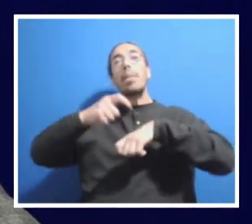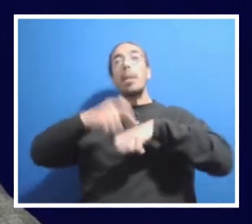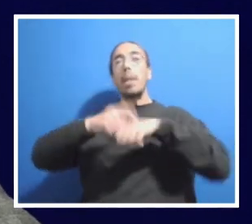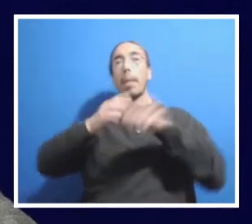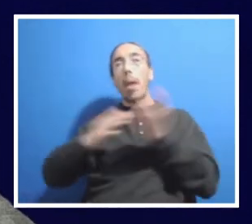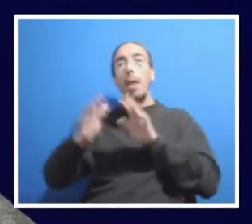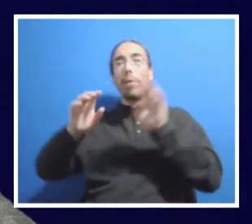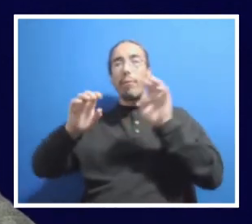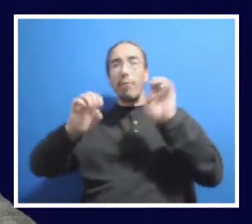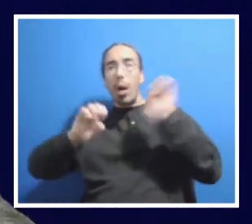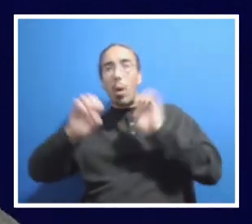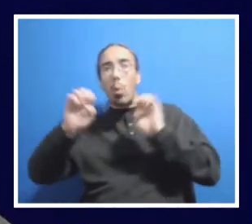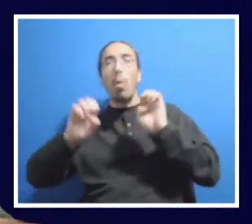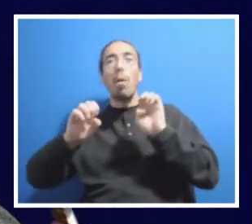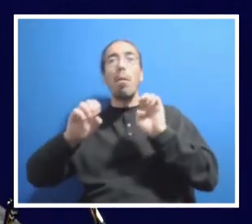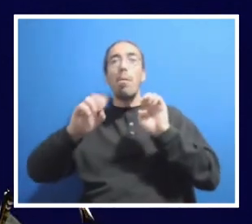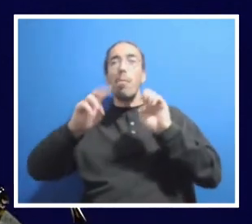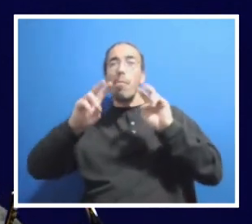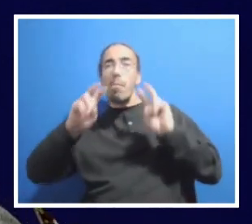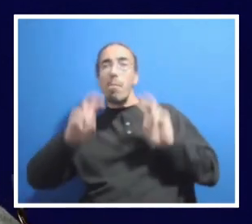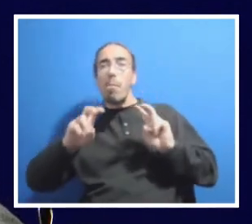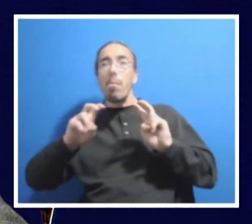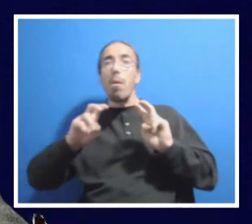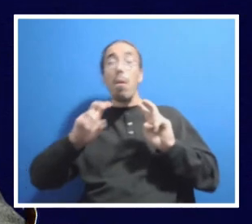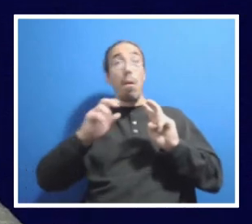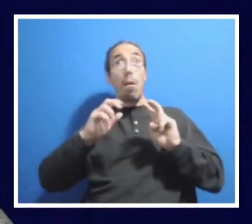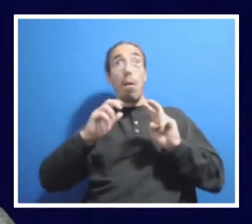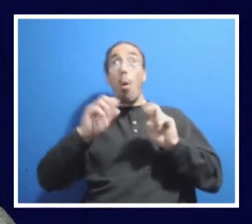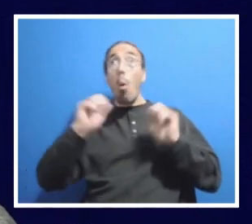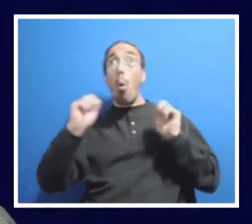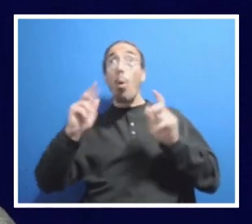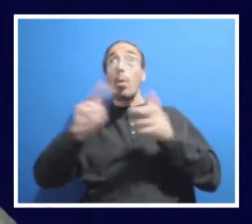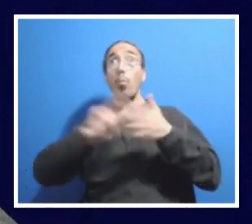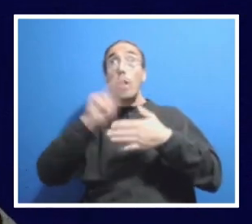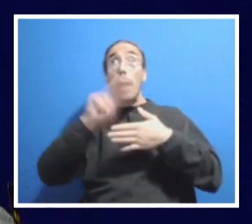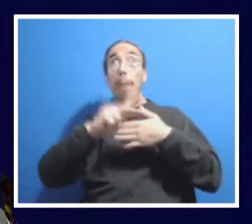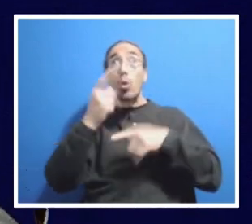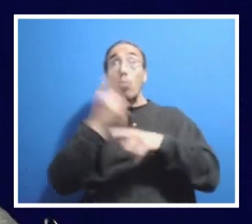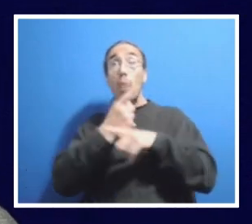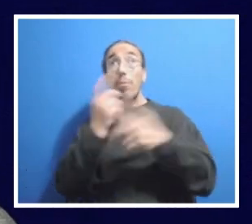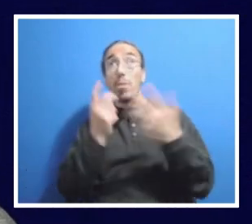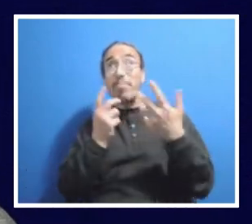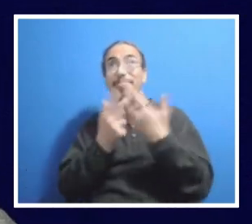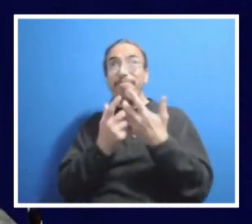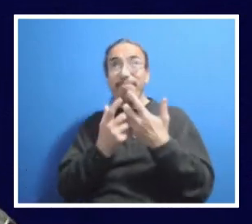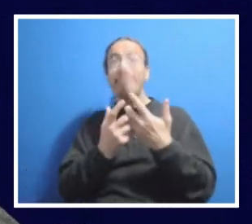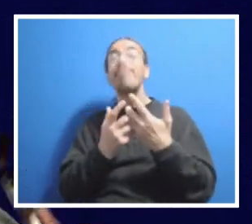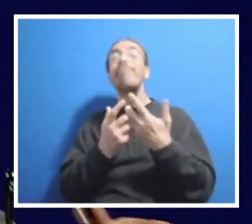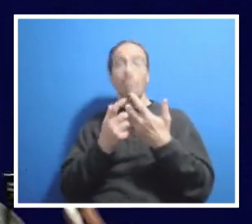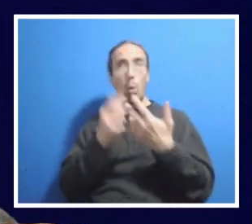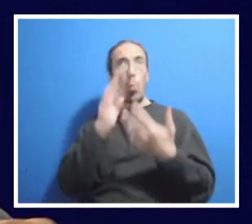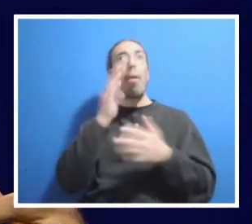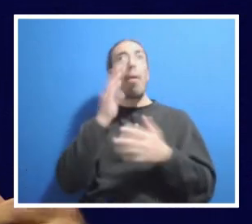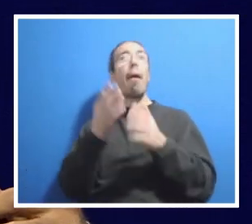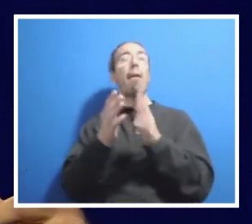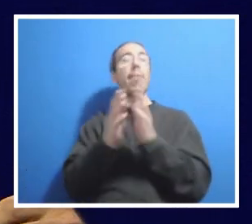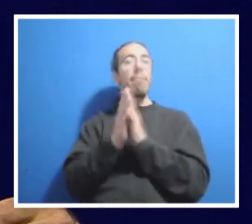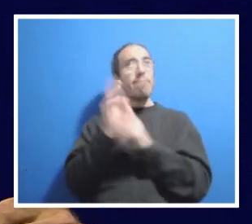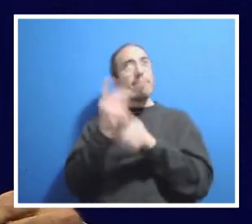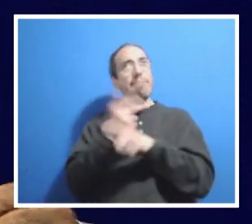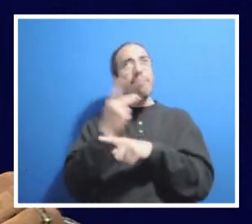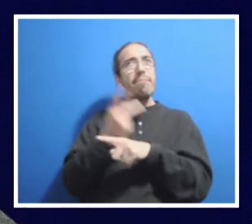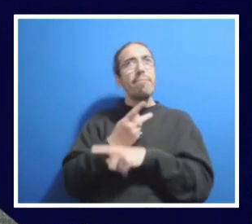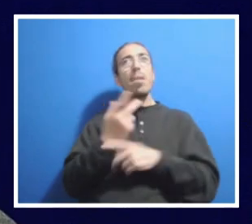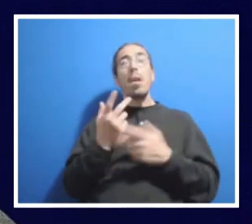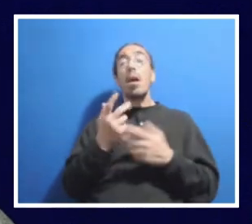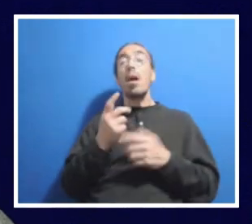ourselves the question of, are all these programs the right programs? I think another important point that we haven't really touched on that we have